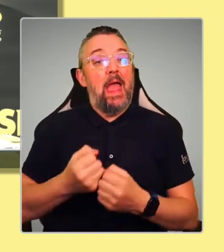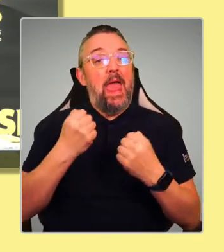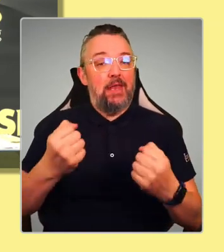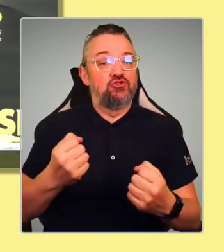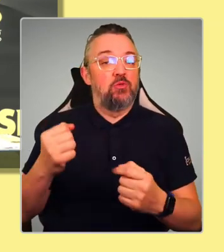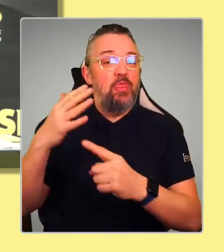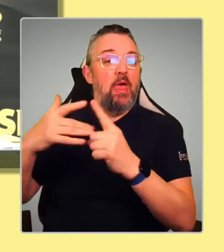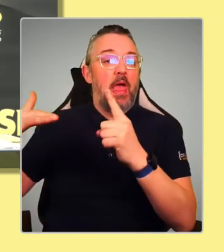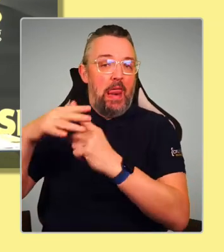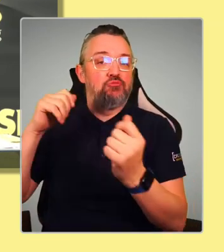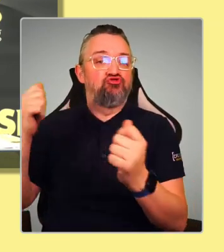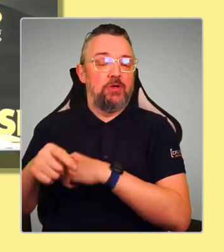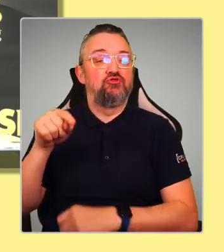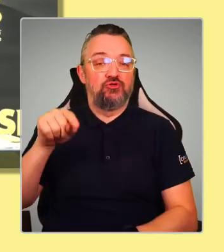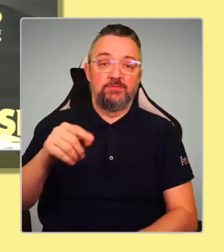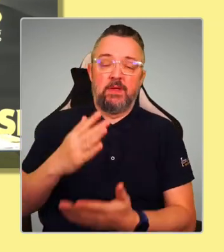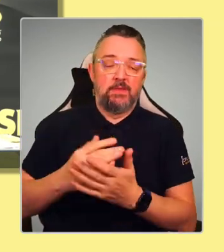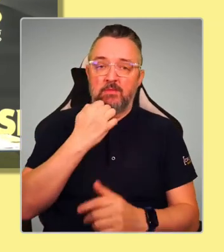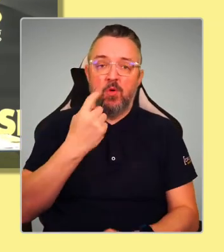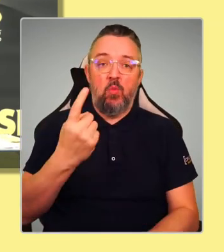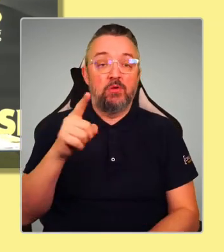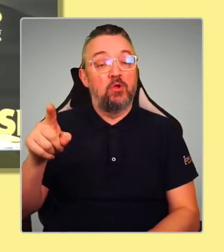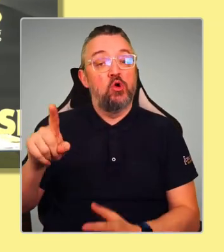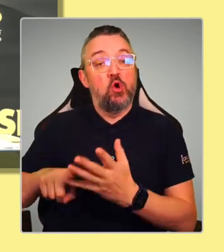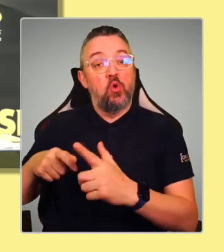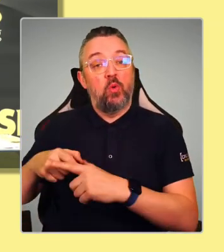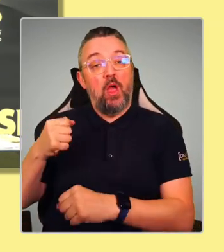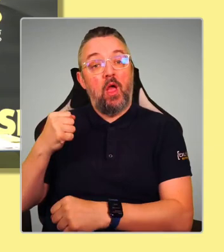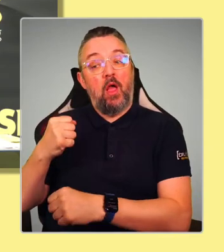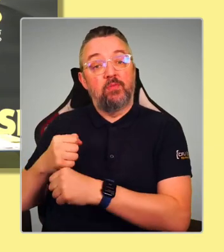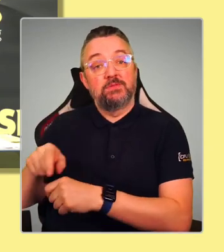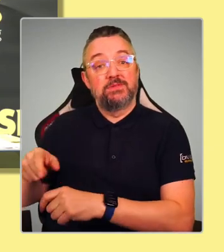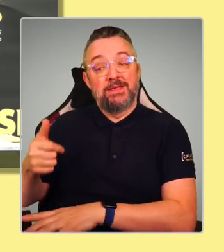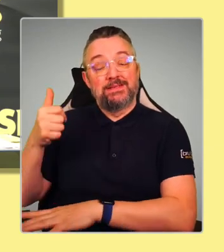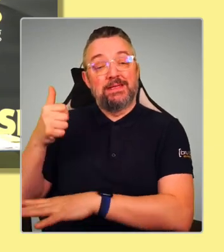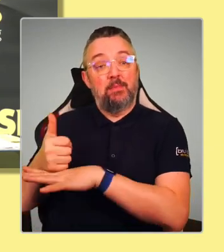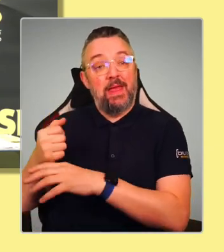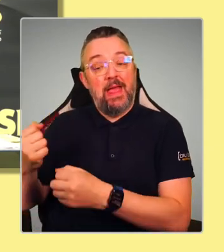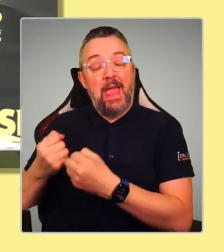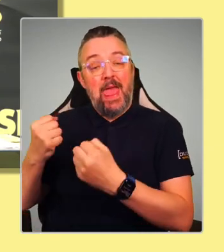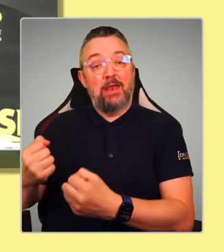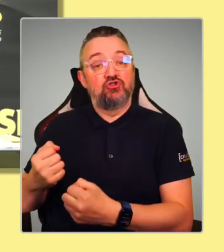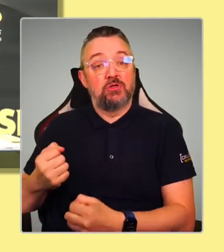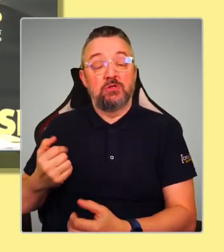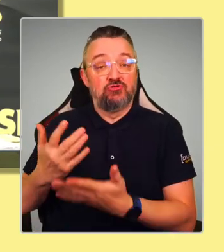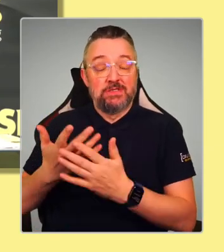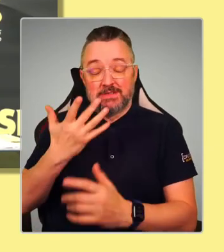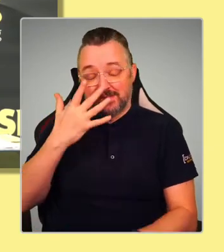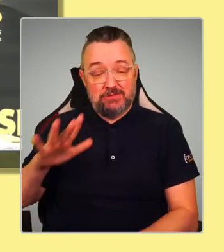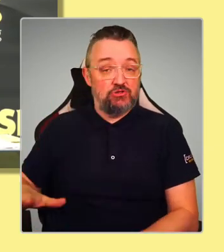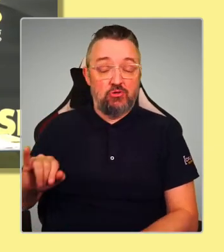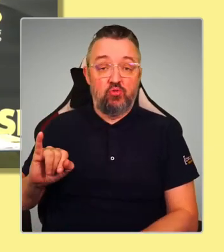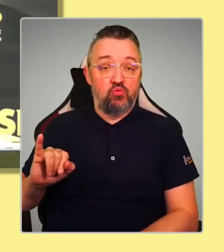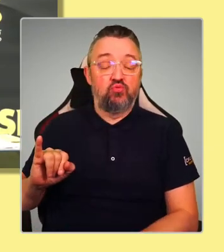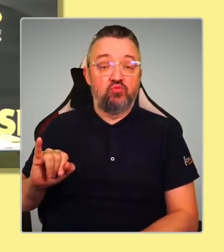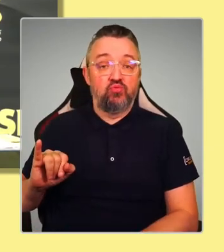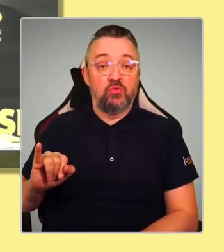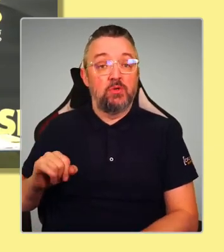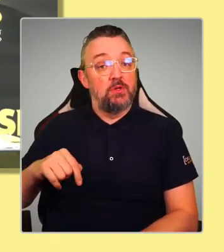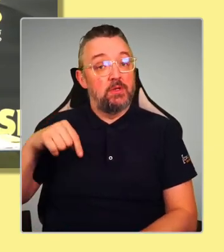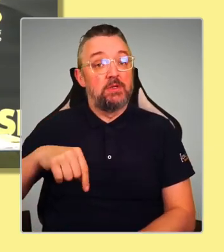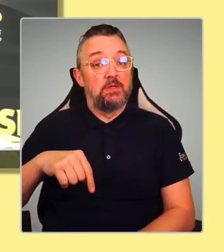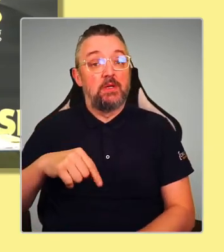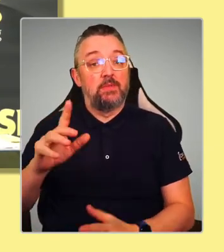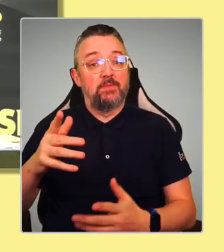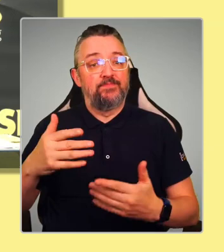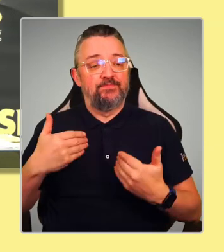way that the UK government has set up the energy market is, you know, quite frankly, a disgrace. You know, this is a huge transfer of wealth that's going on